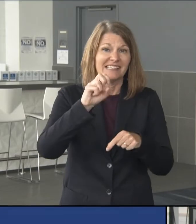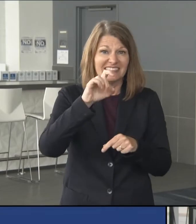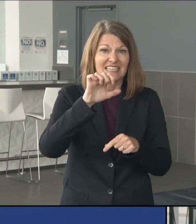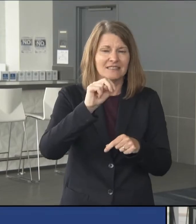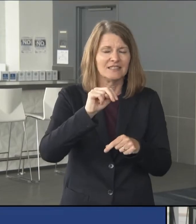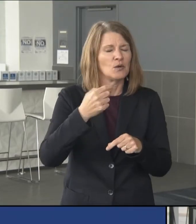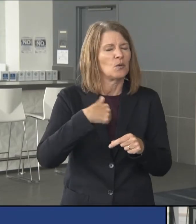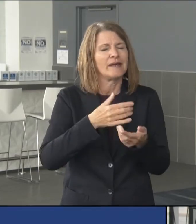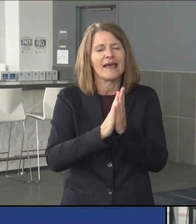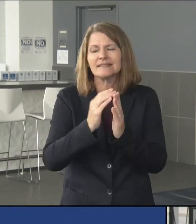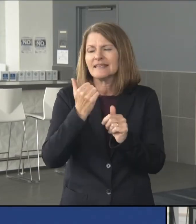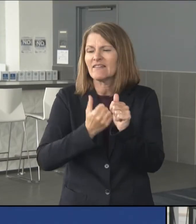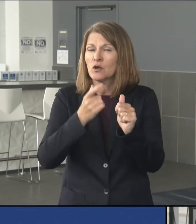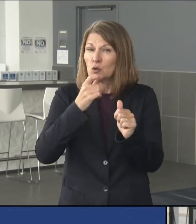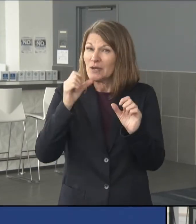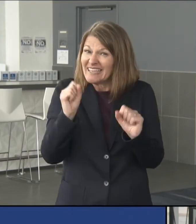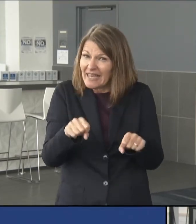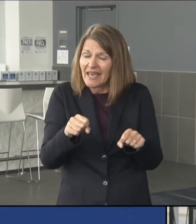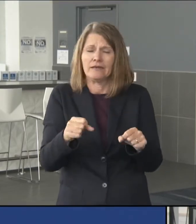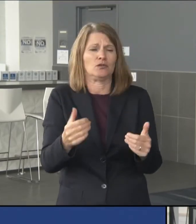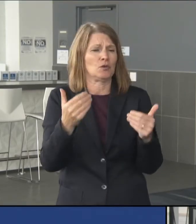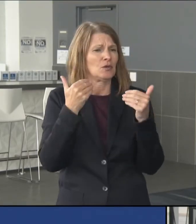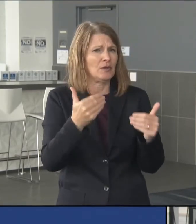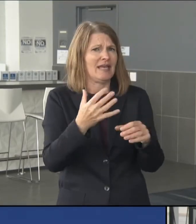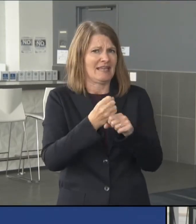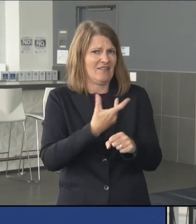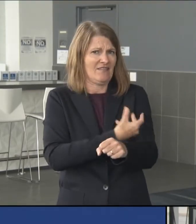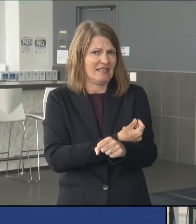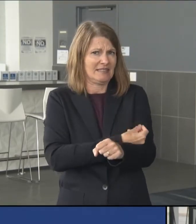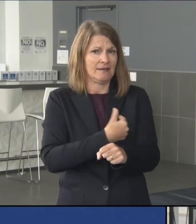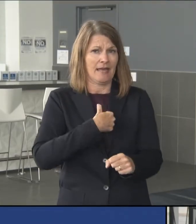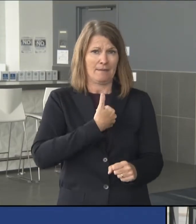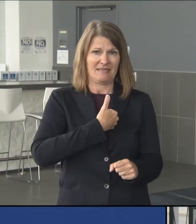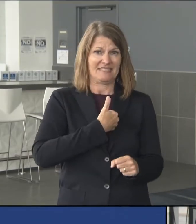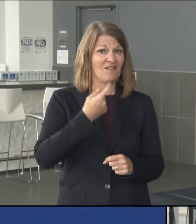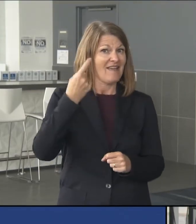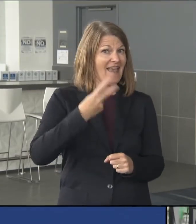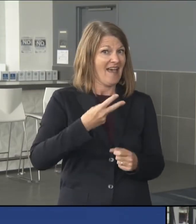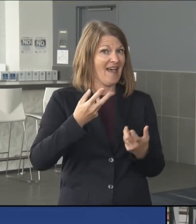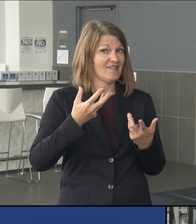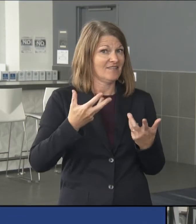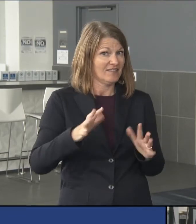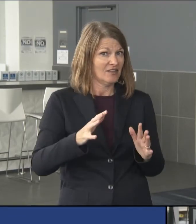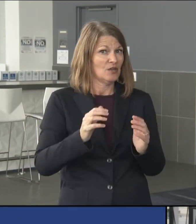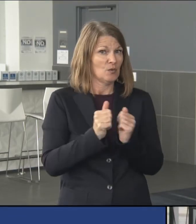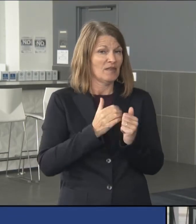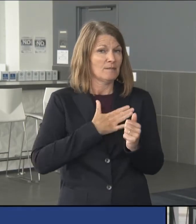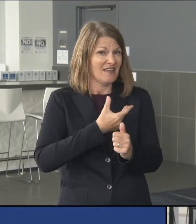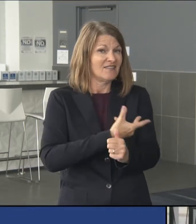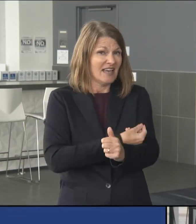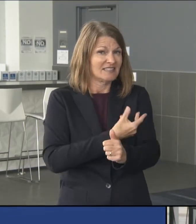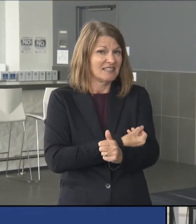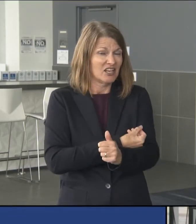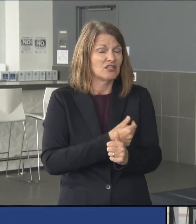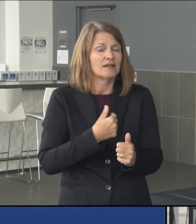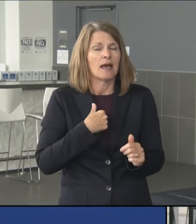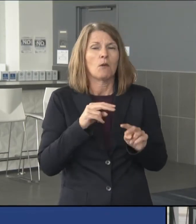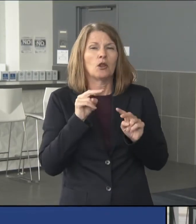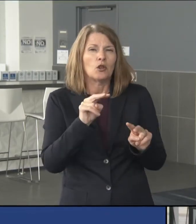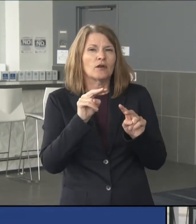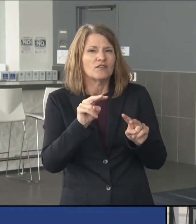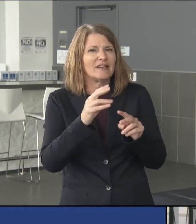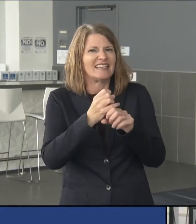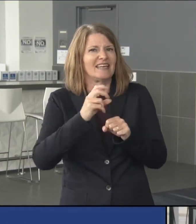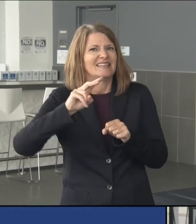that is able to get vaccinated. I myself am halfway through my vaccination process. I'm looking forward